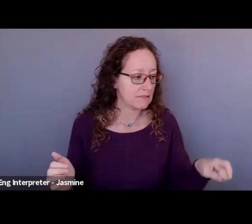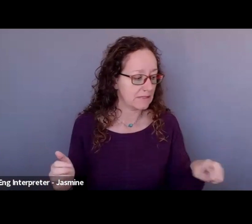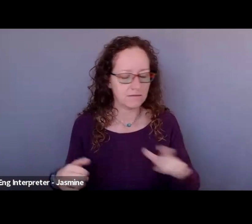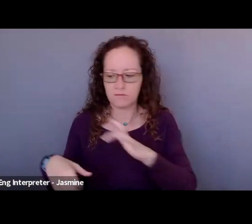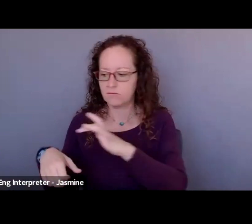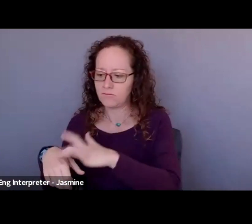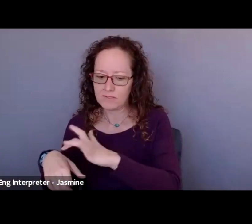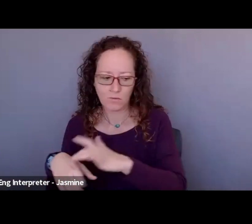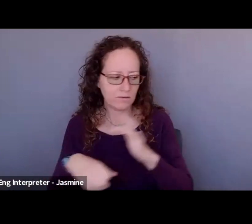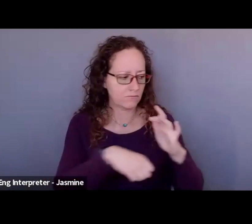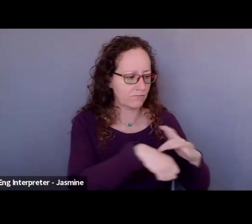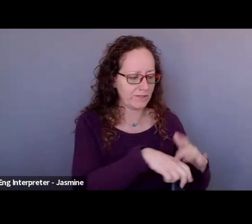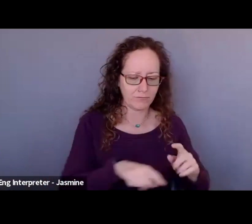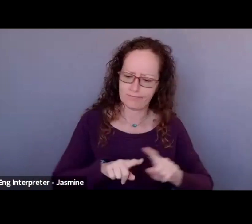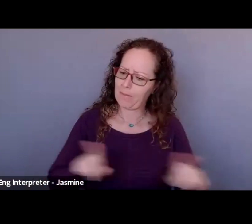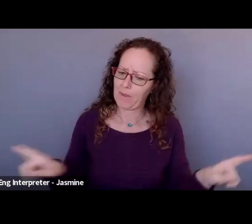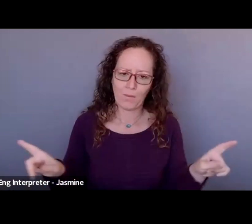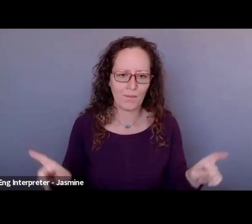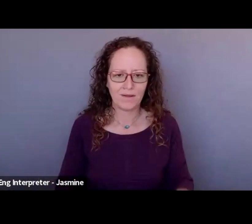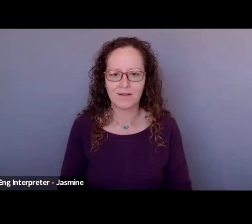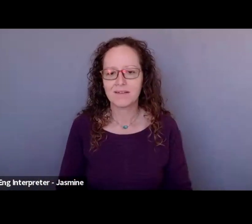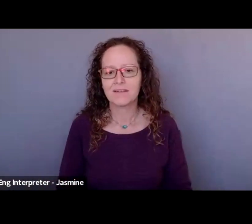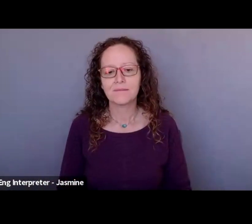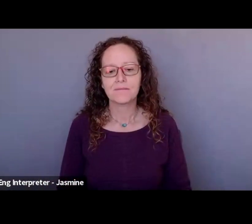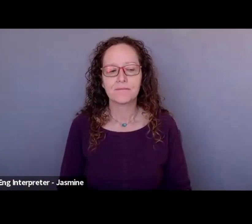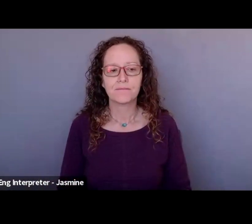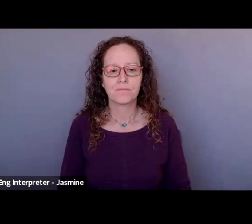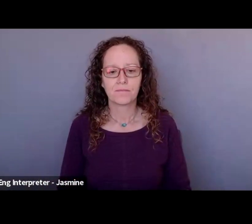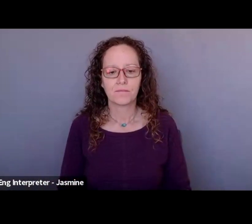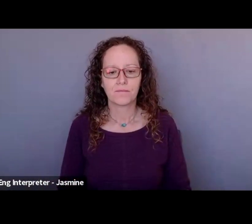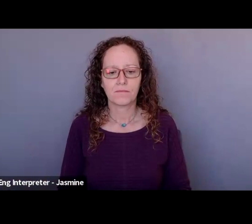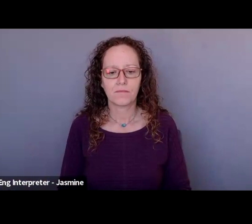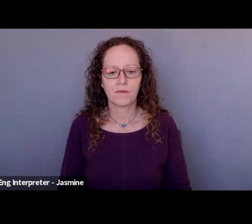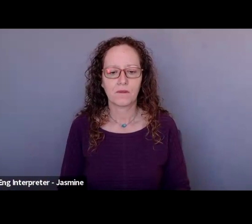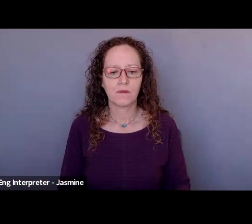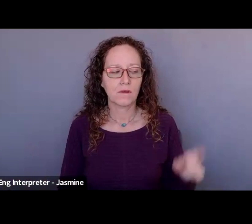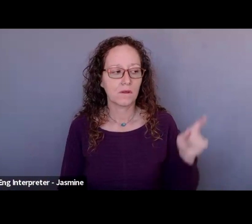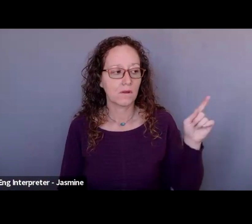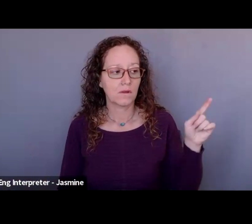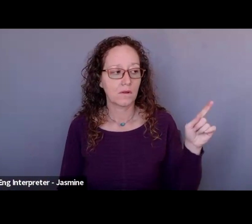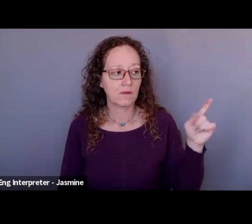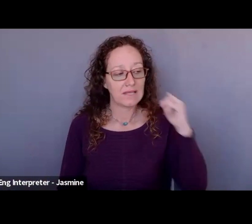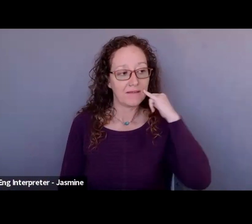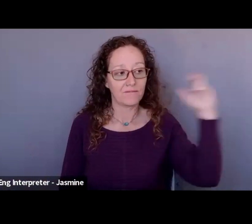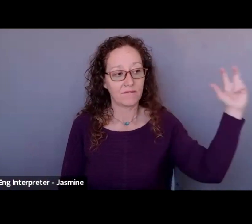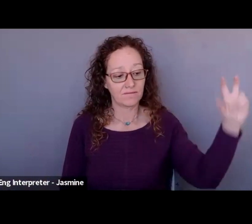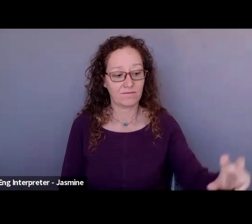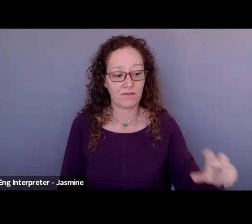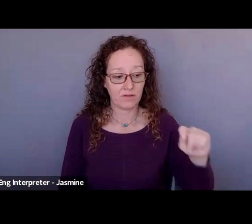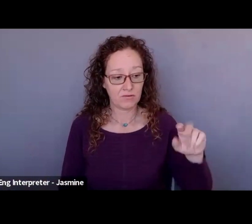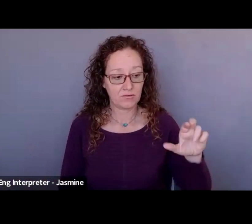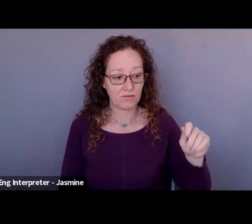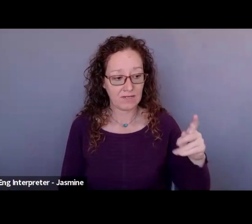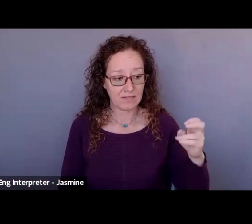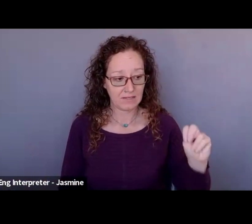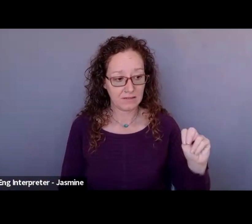So is a grant writer who's going to fund in Trenton necessarily going to fund us and vice versa?